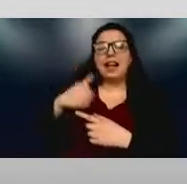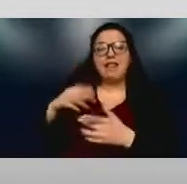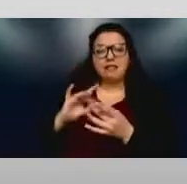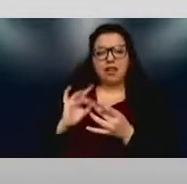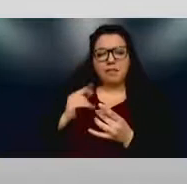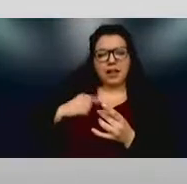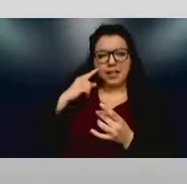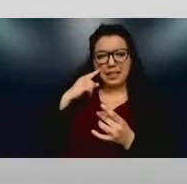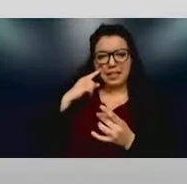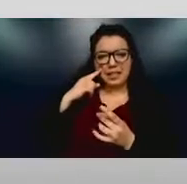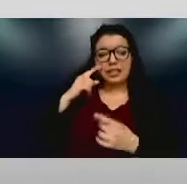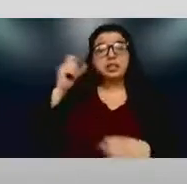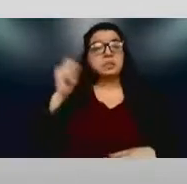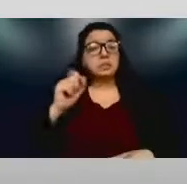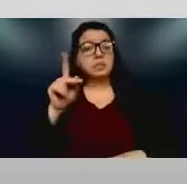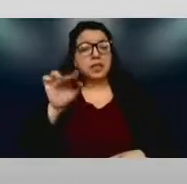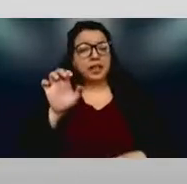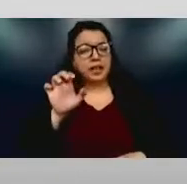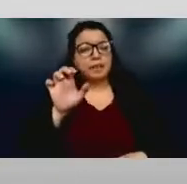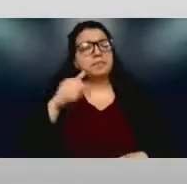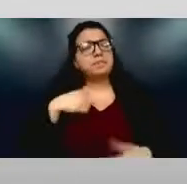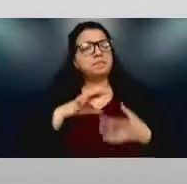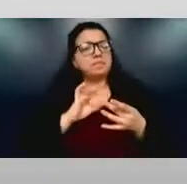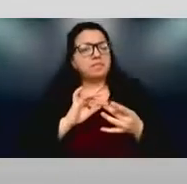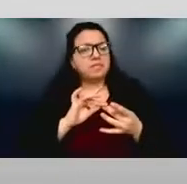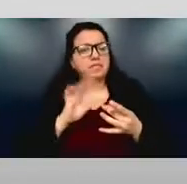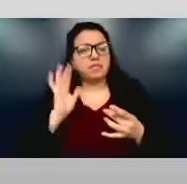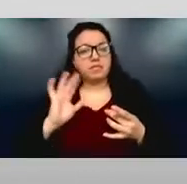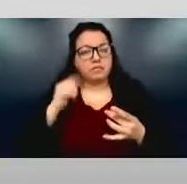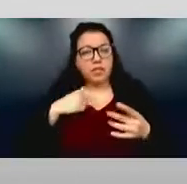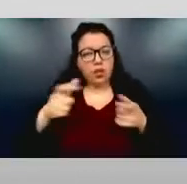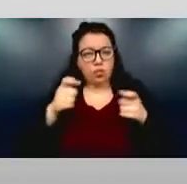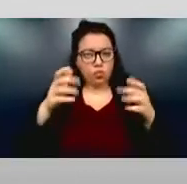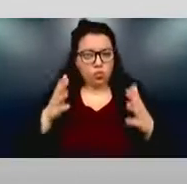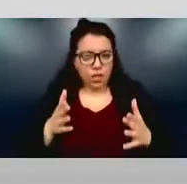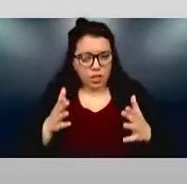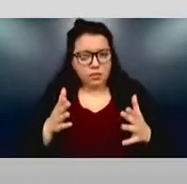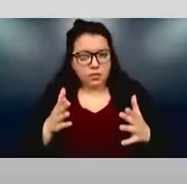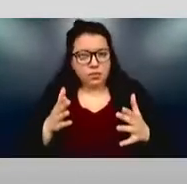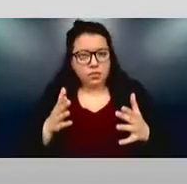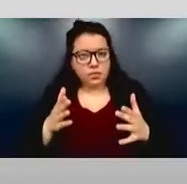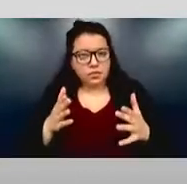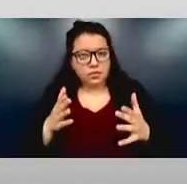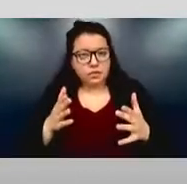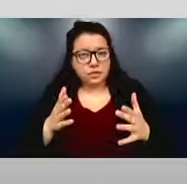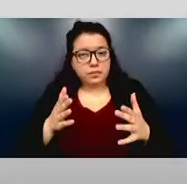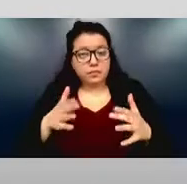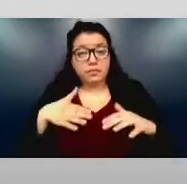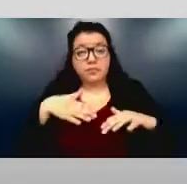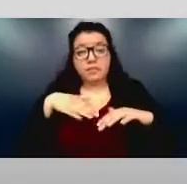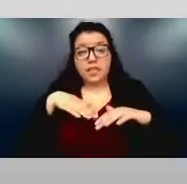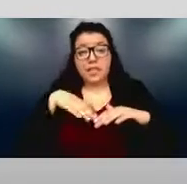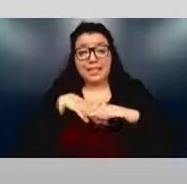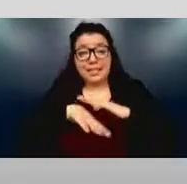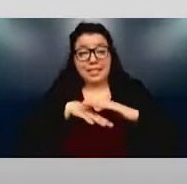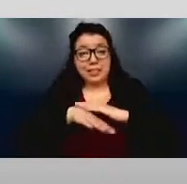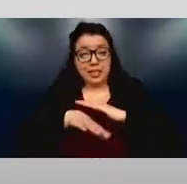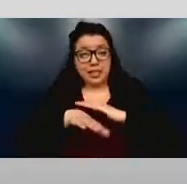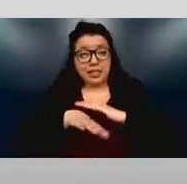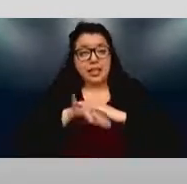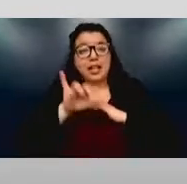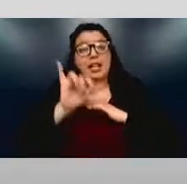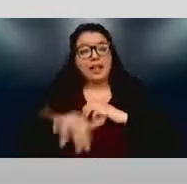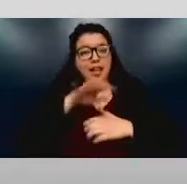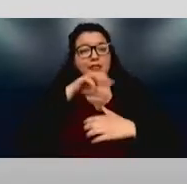have a comment. When I was director of NIDER, we put accessibility as a budget